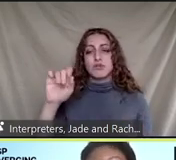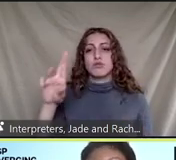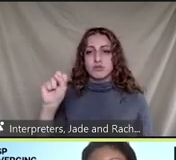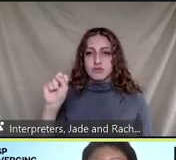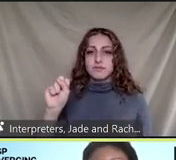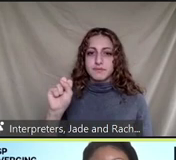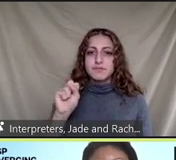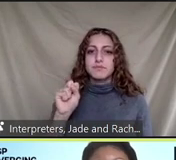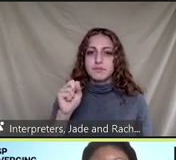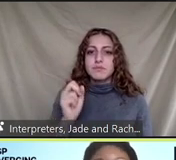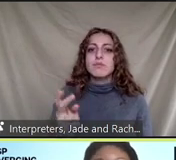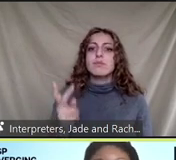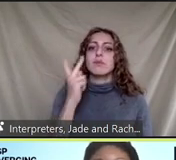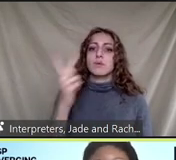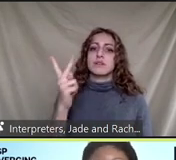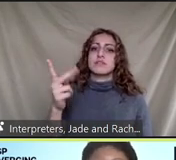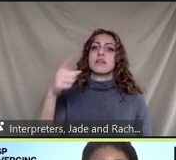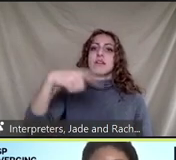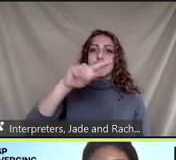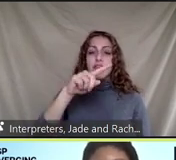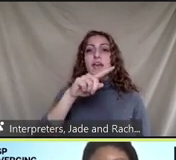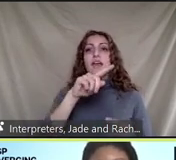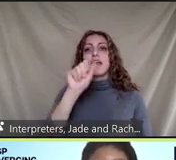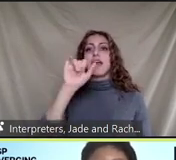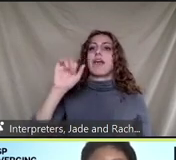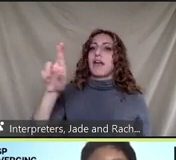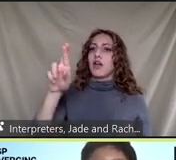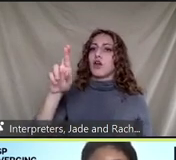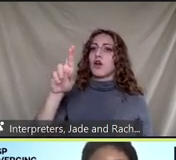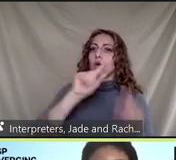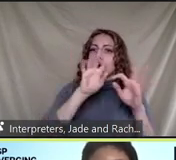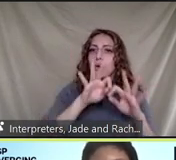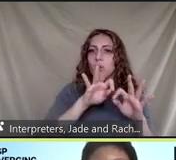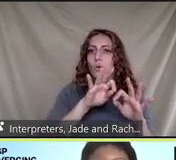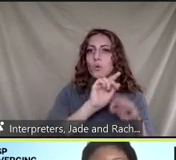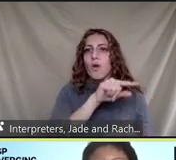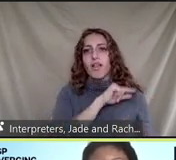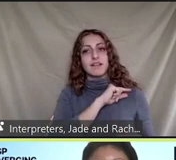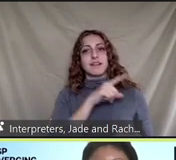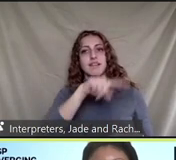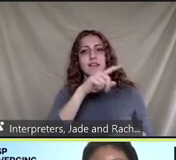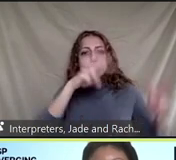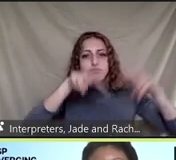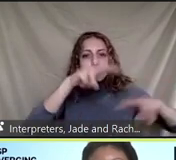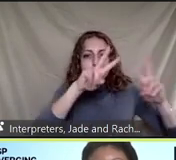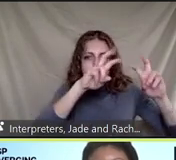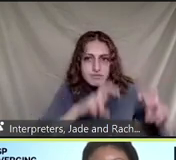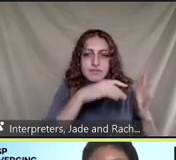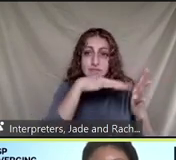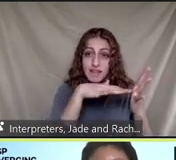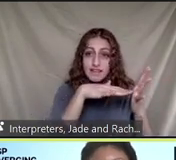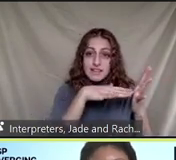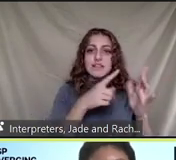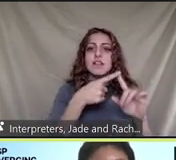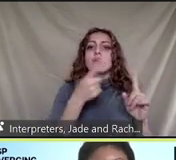carries out regular studies of cancer risk in the basin formerly known as the mates studies